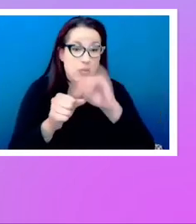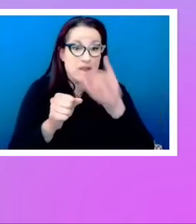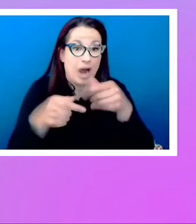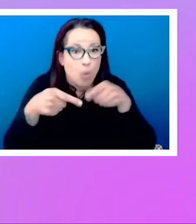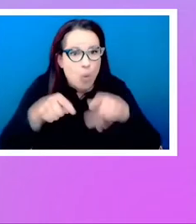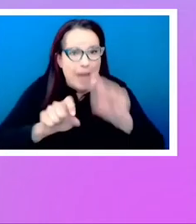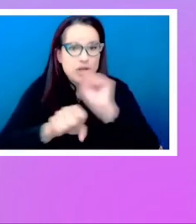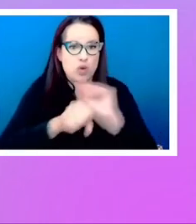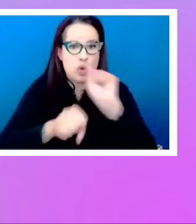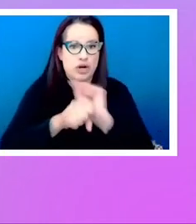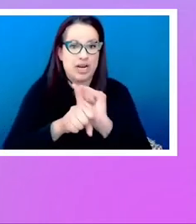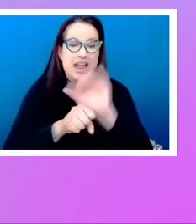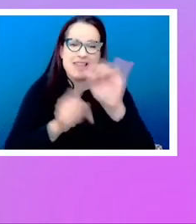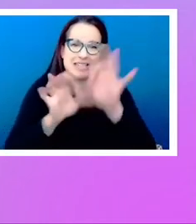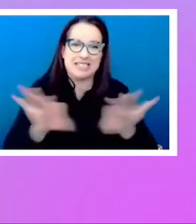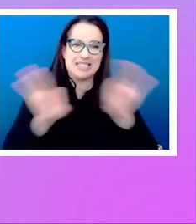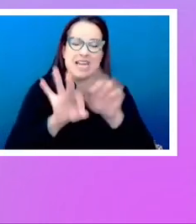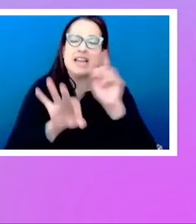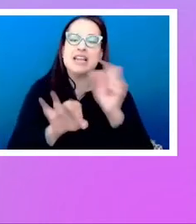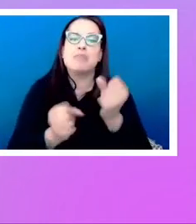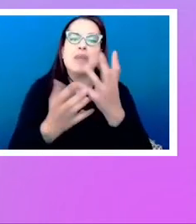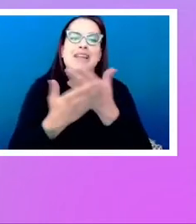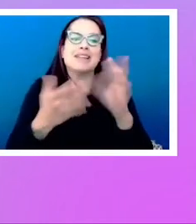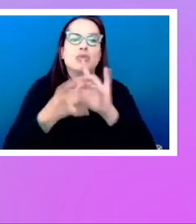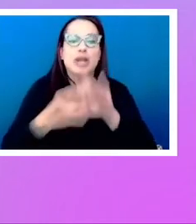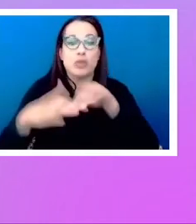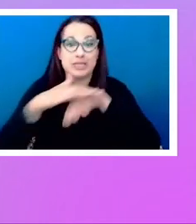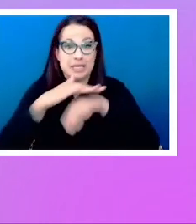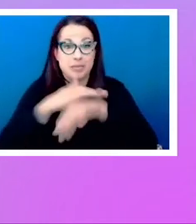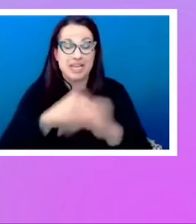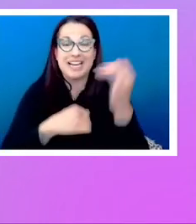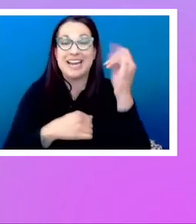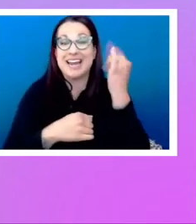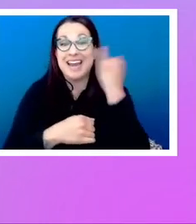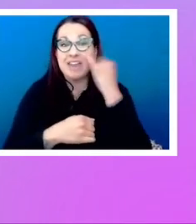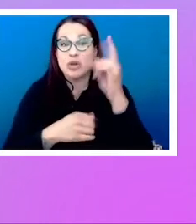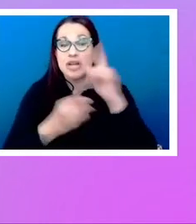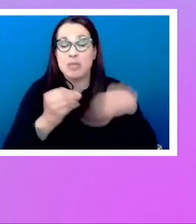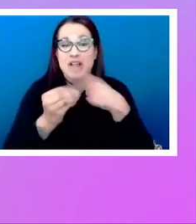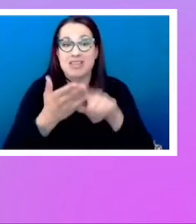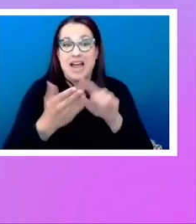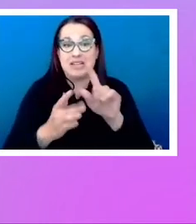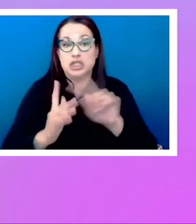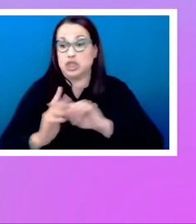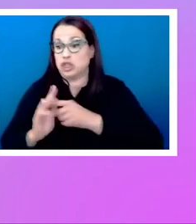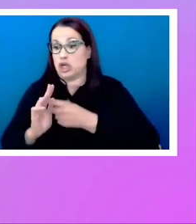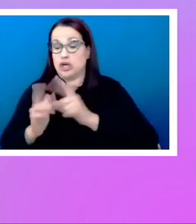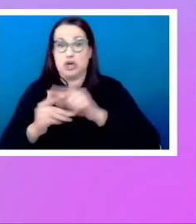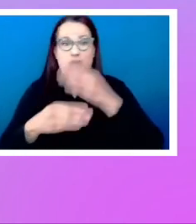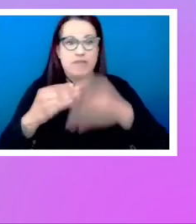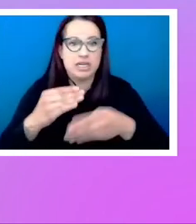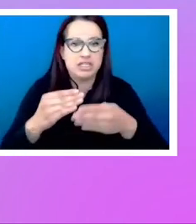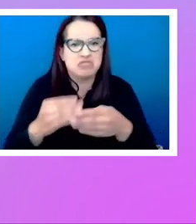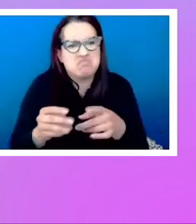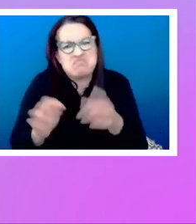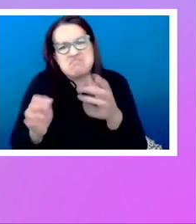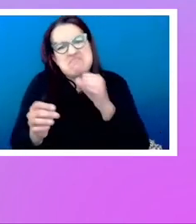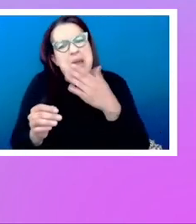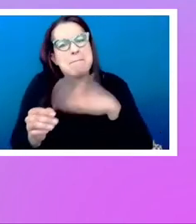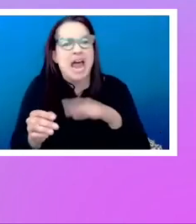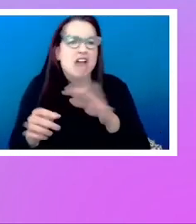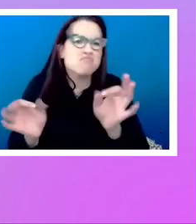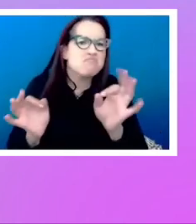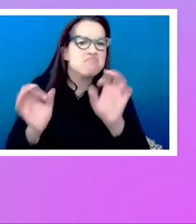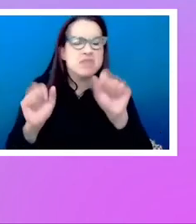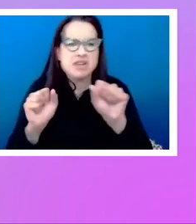I think like so much of accessibility, you know, if you're thinking about it from the start, it's not too bad. It's fine. You can do things.